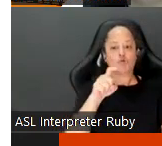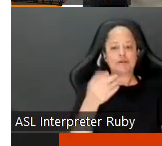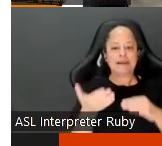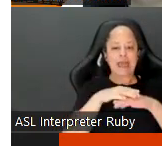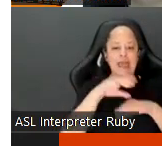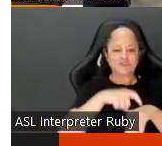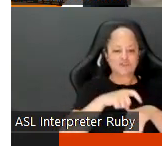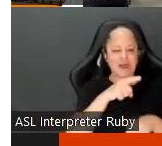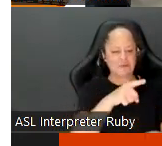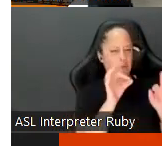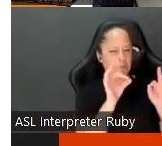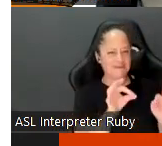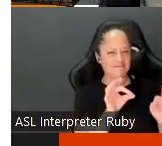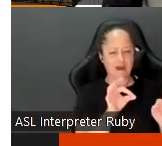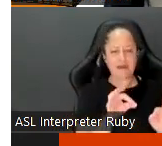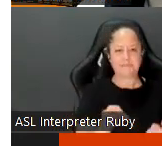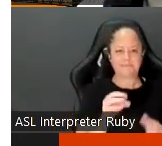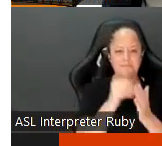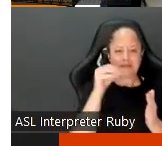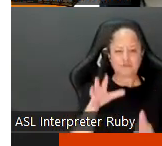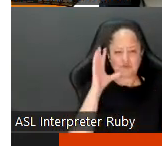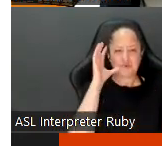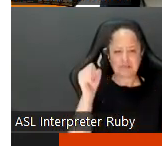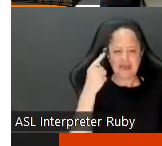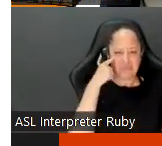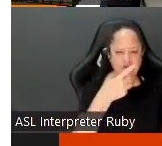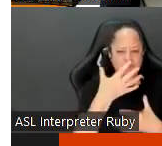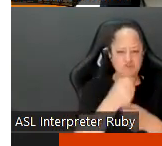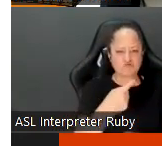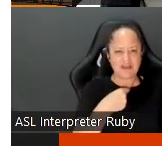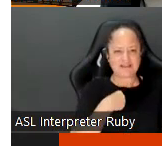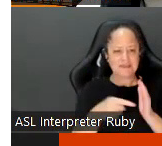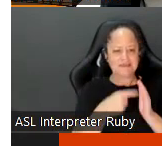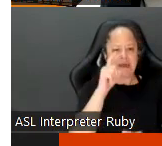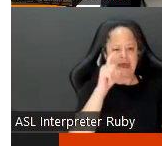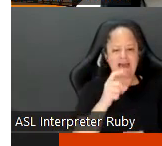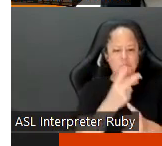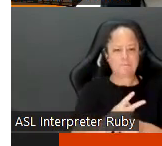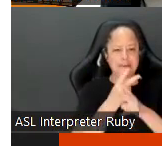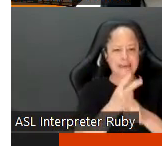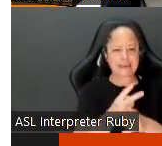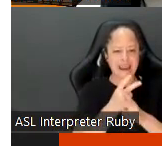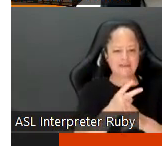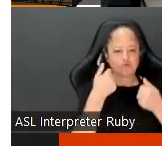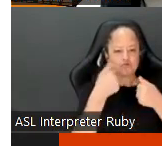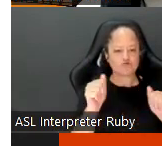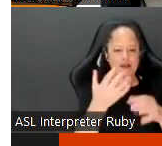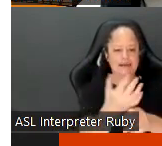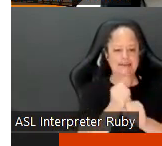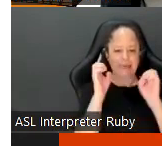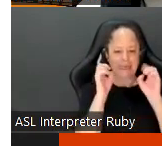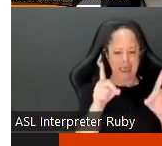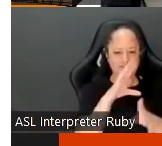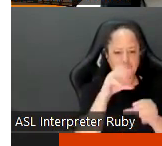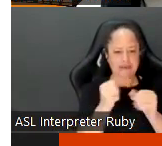that right now left a little bit twisted maybe right but i think she trusts me and you so sometimes you have to be really careful right but we're trying to get the education in